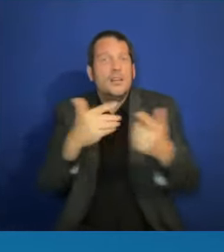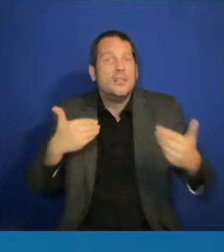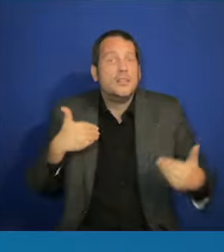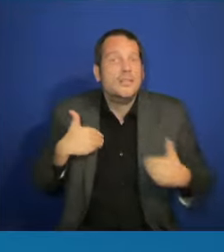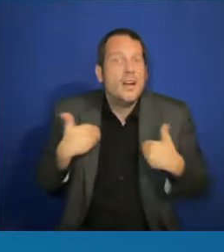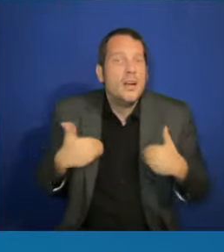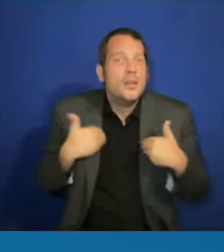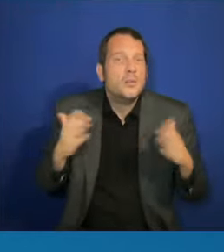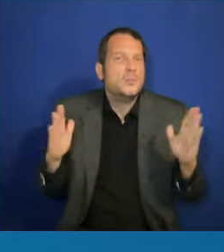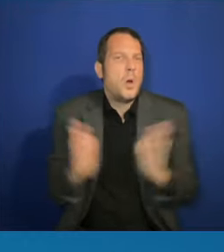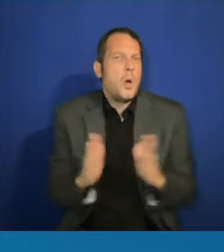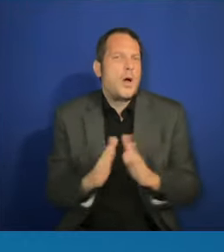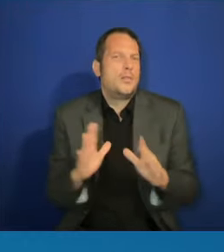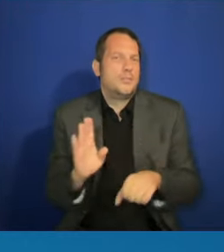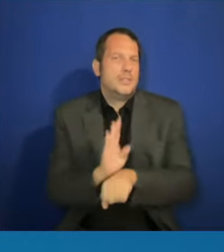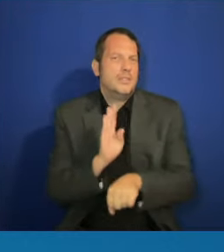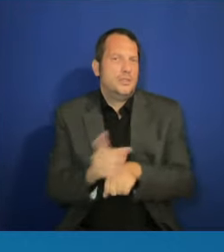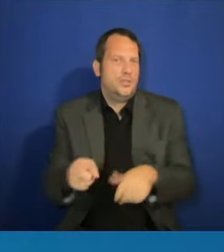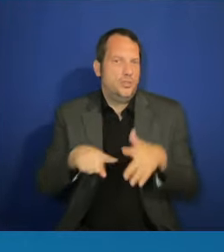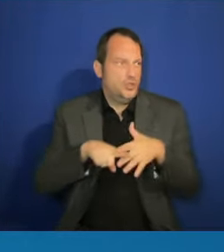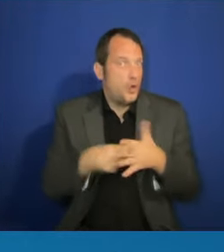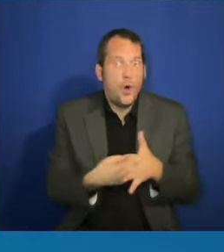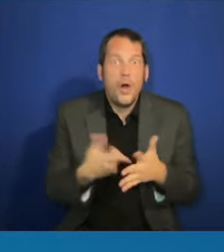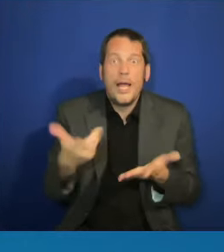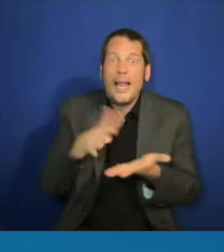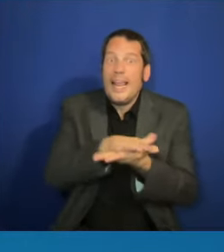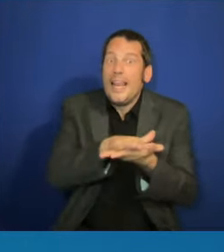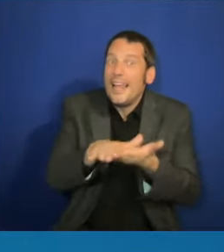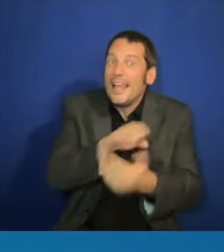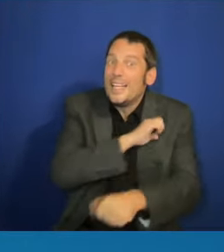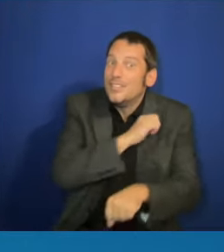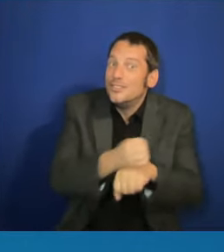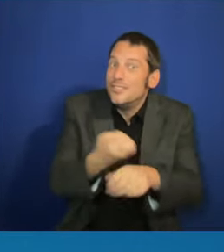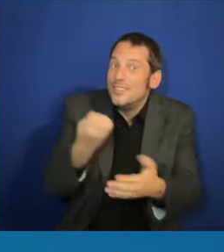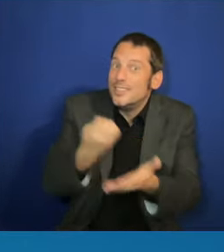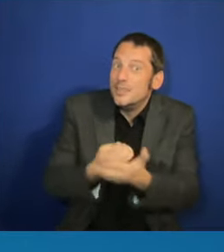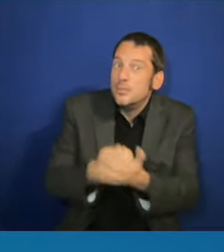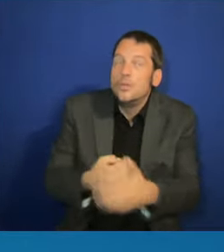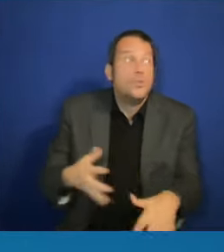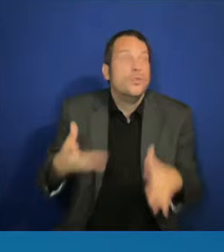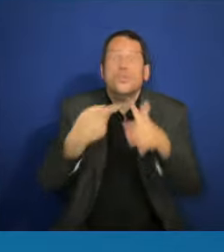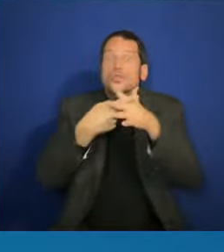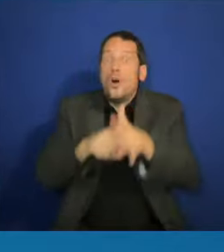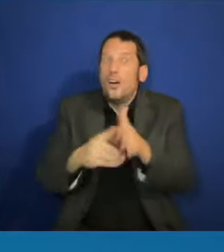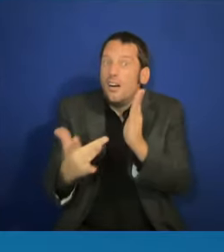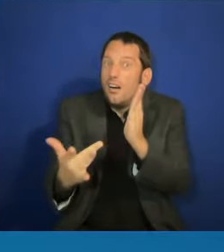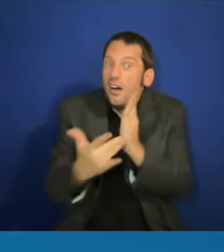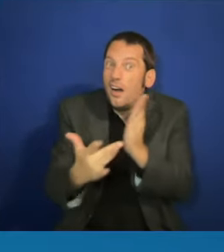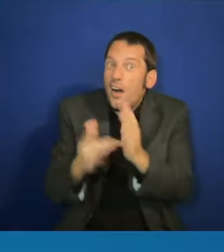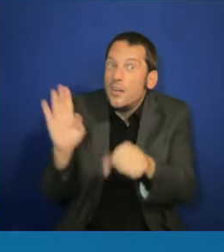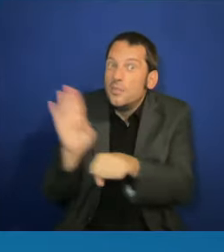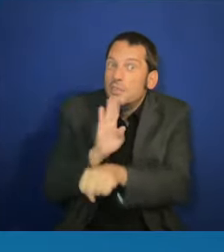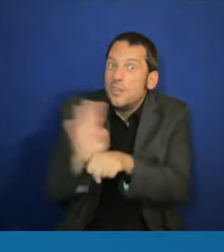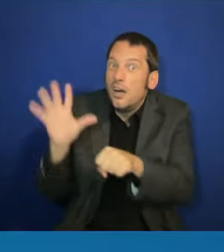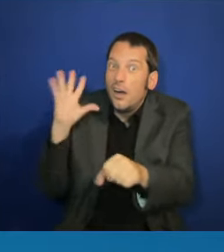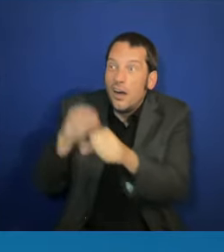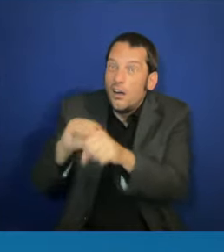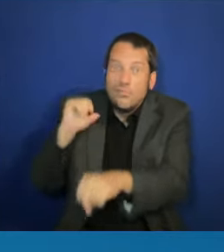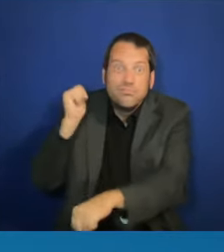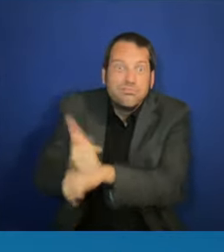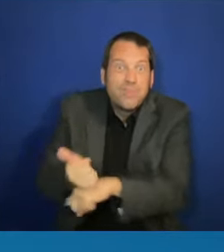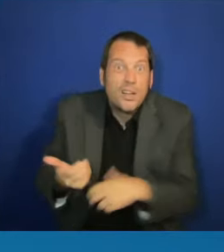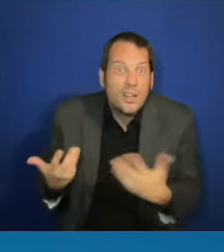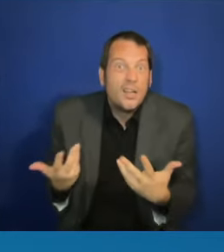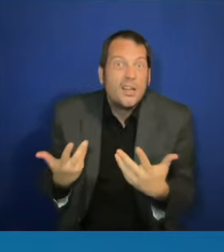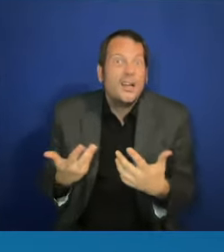Those who are starting tech firms. Those who are engaged in extraordinary innovation. Those who are doing